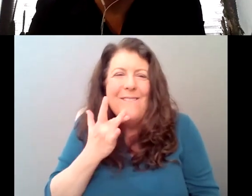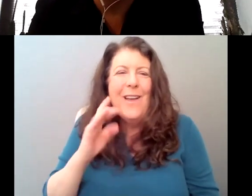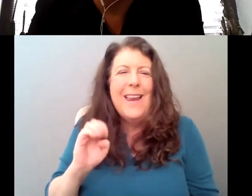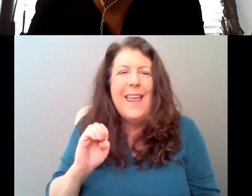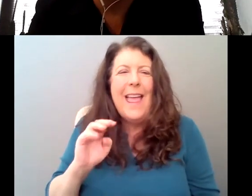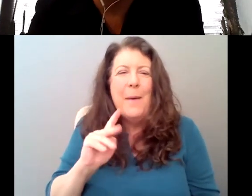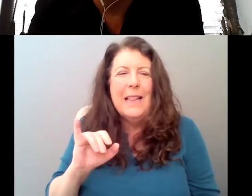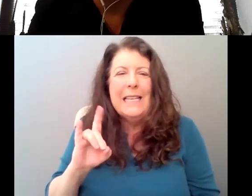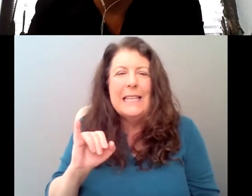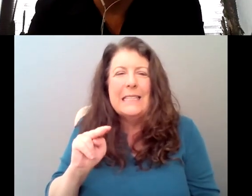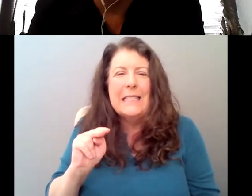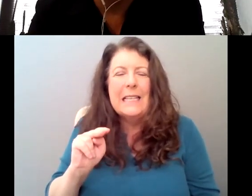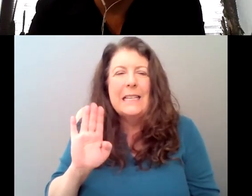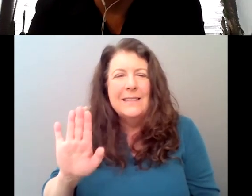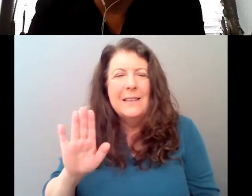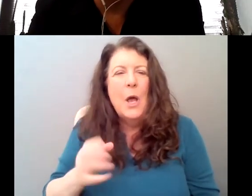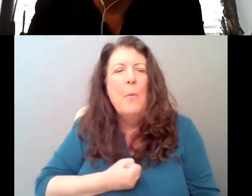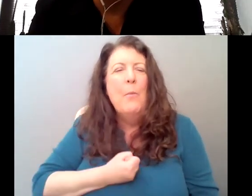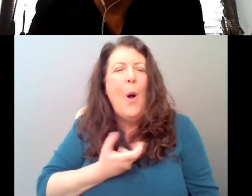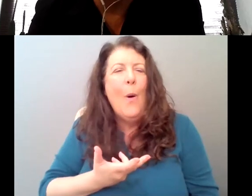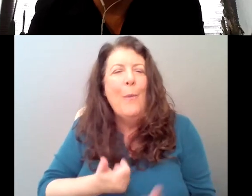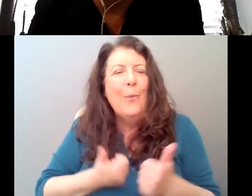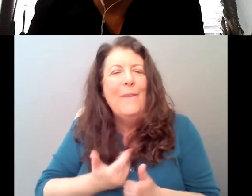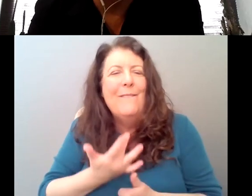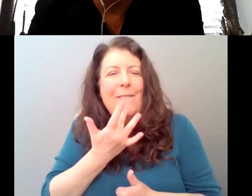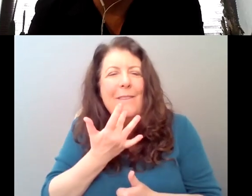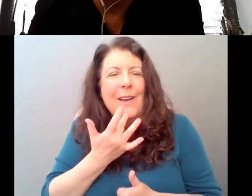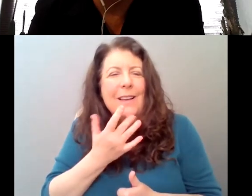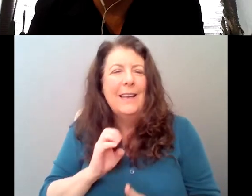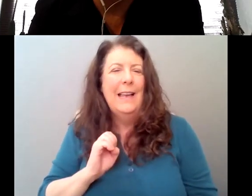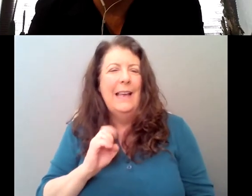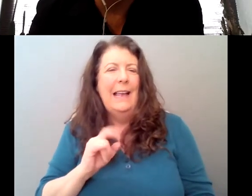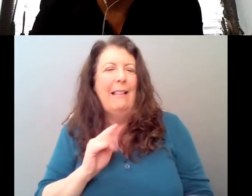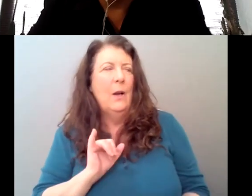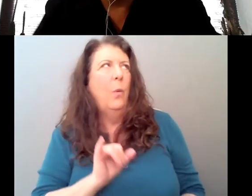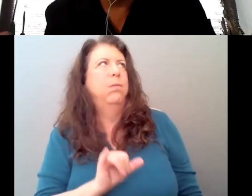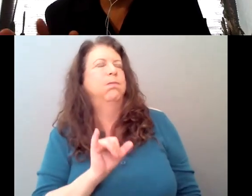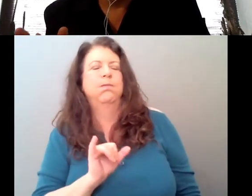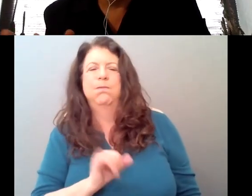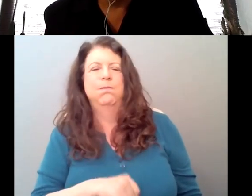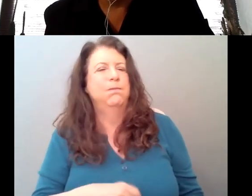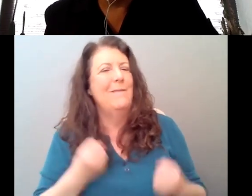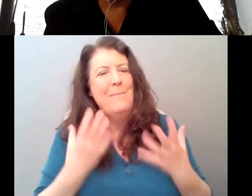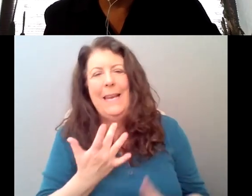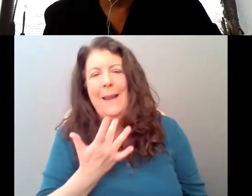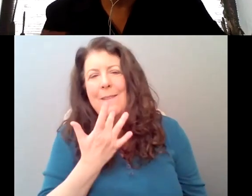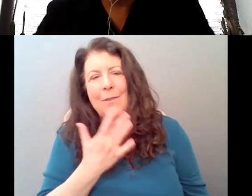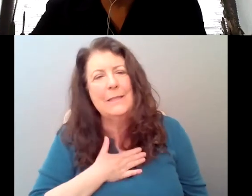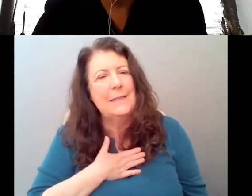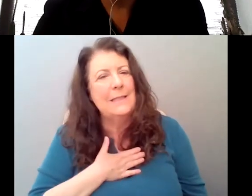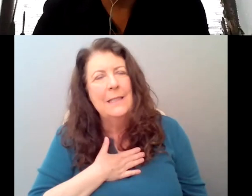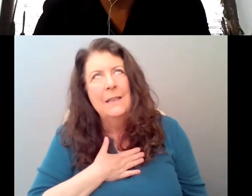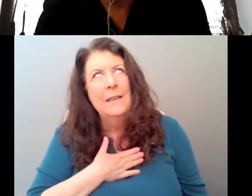Oh, oh, I mean, I have so many and for so many different reasons. And